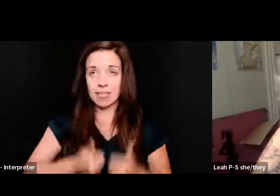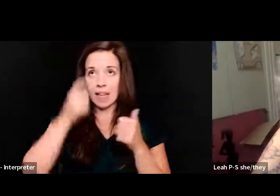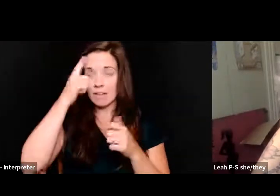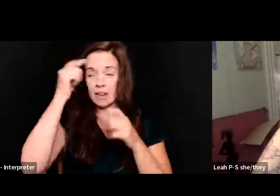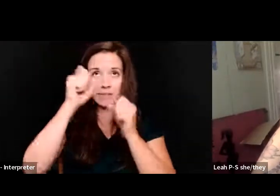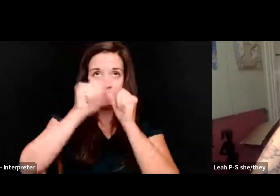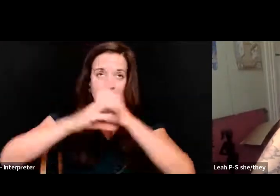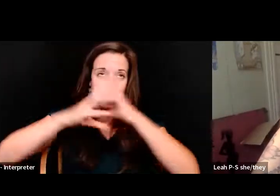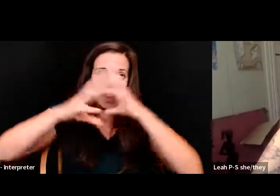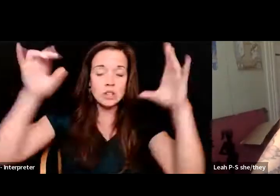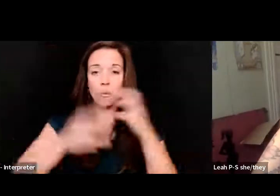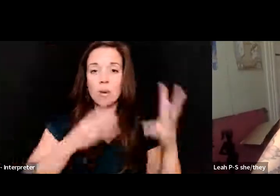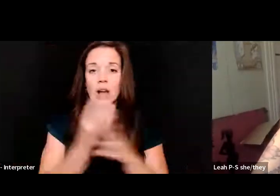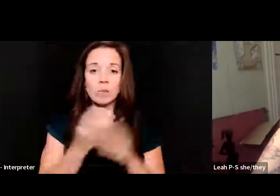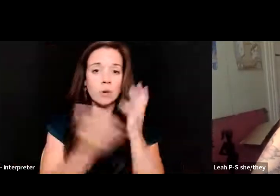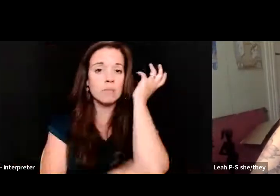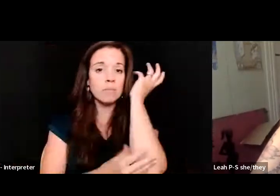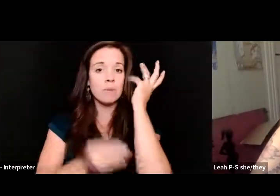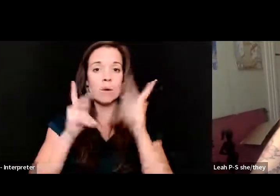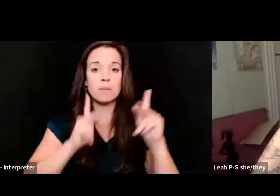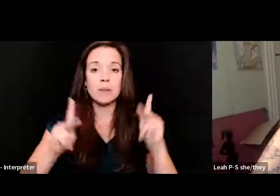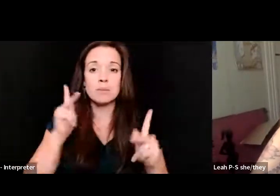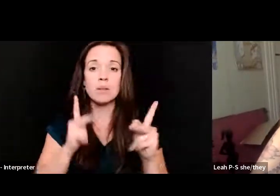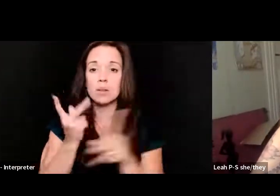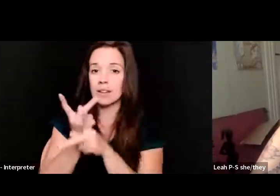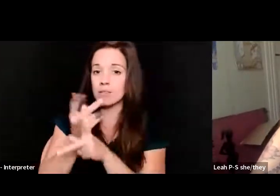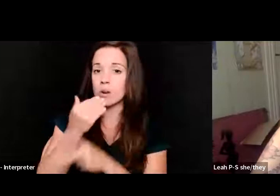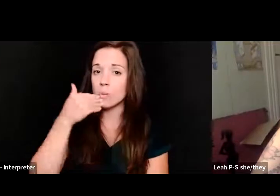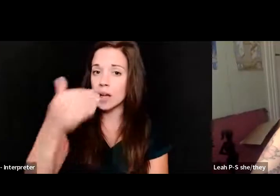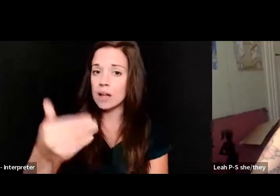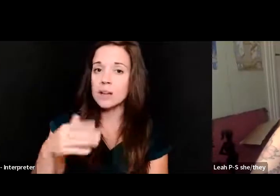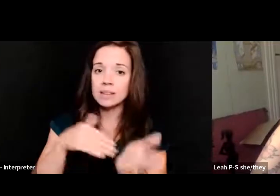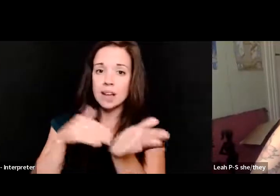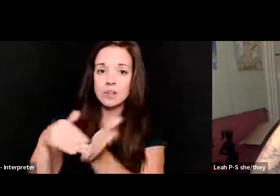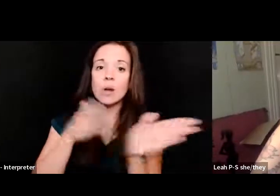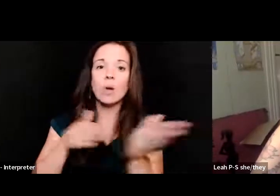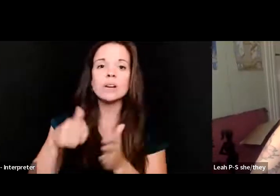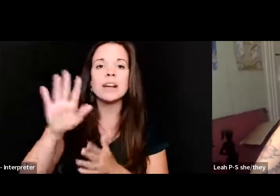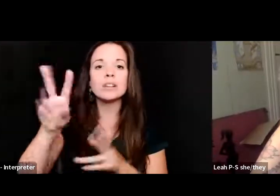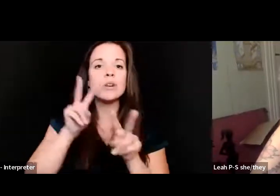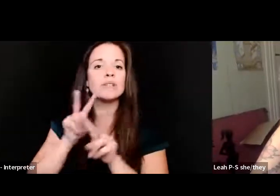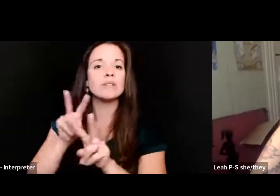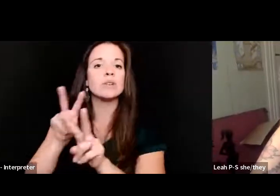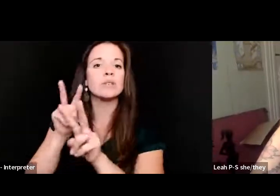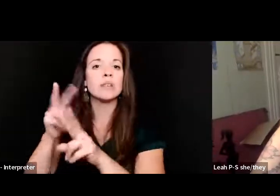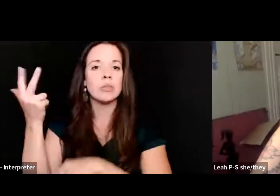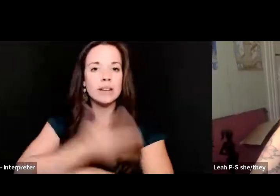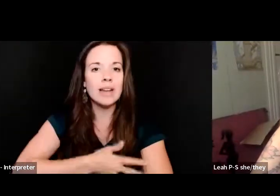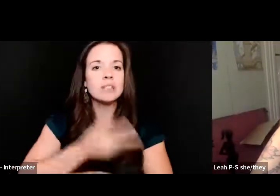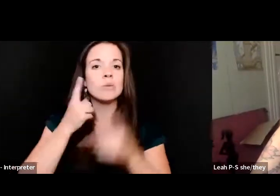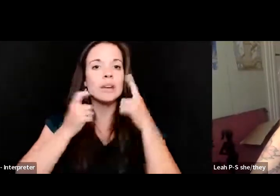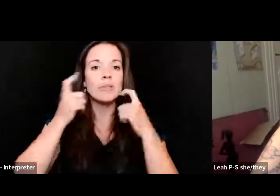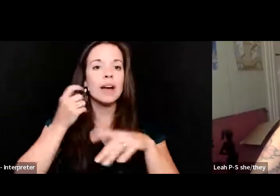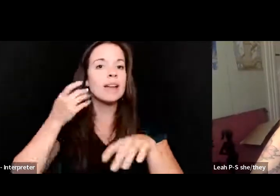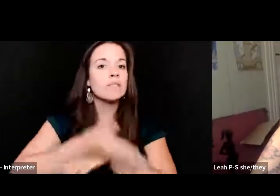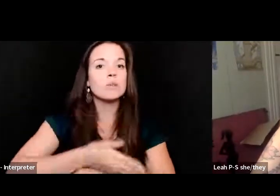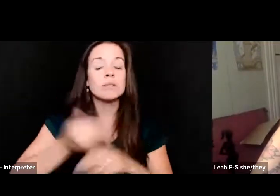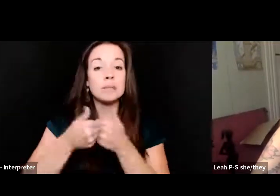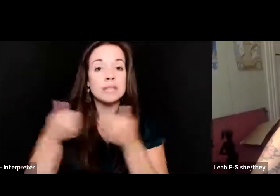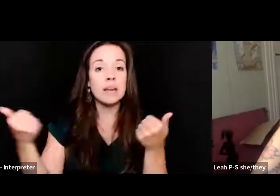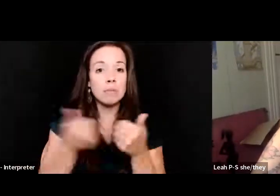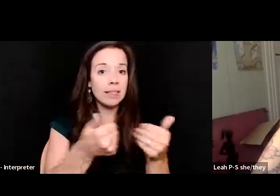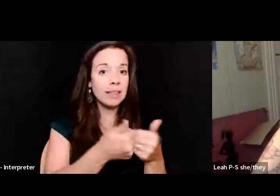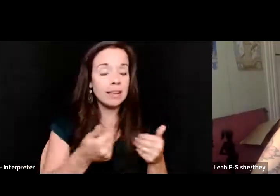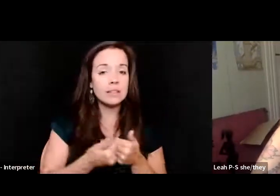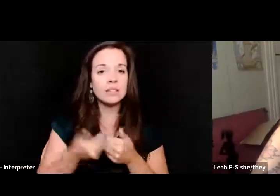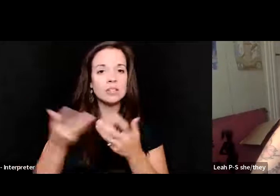loved and cared for well by doctors. We organized your funeral in three days. We cried afterwards separately. You sent me one